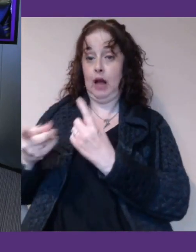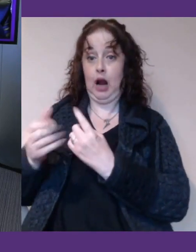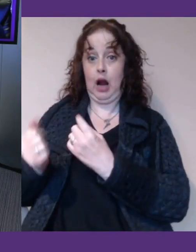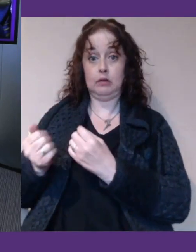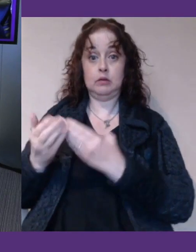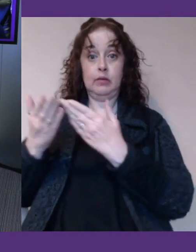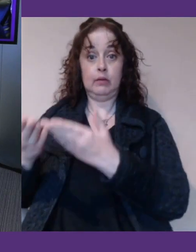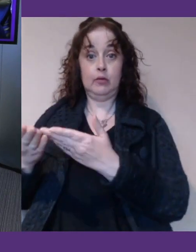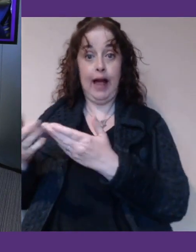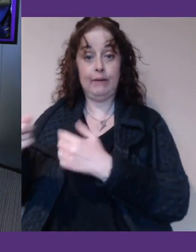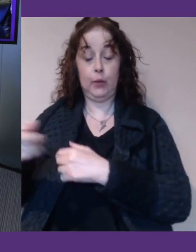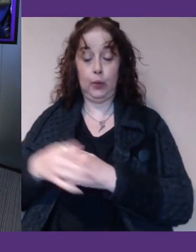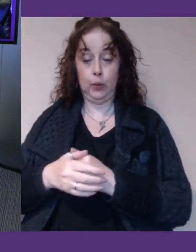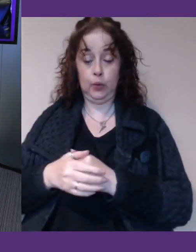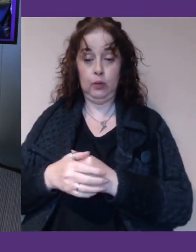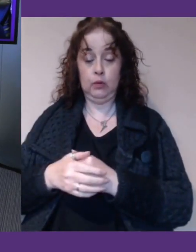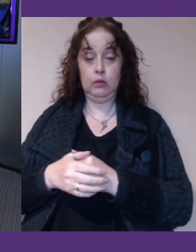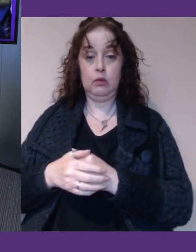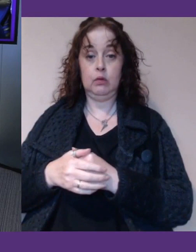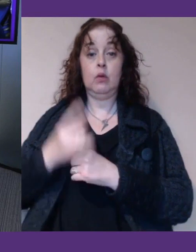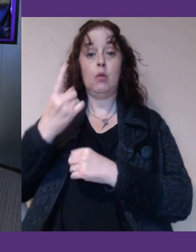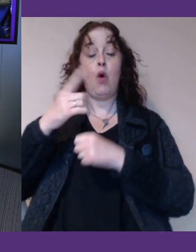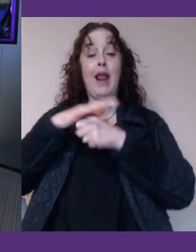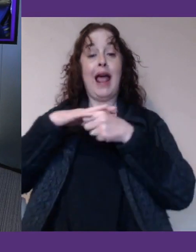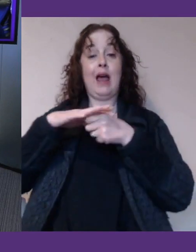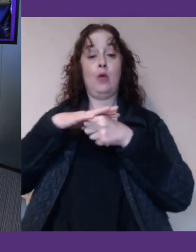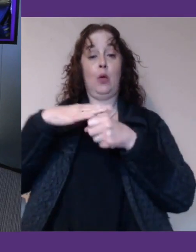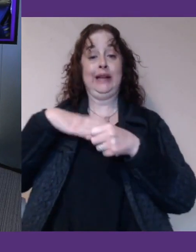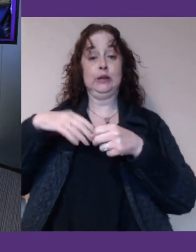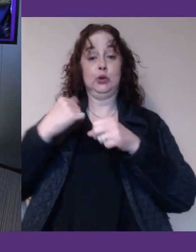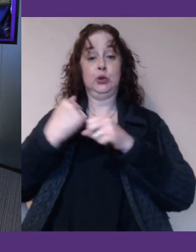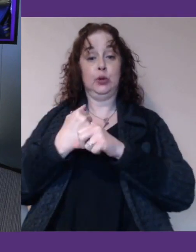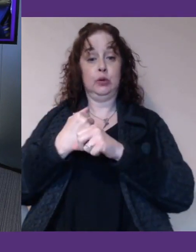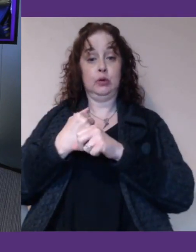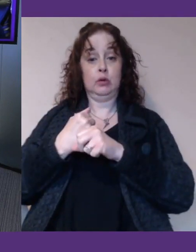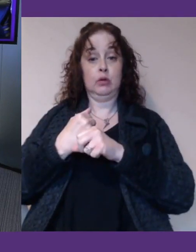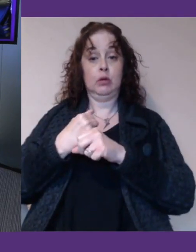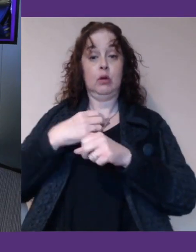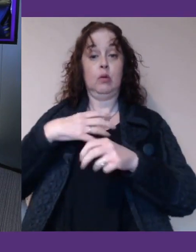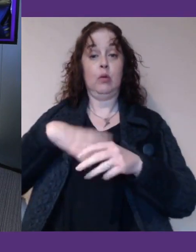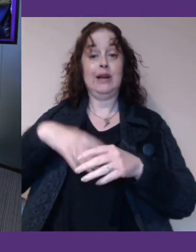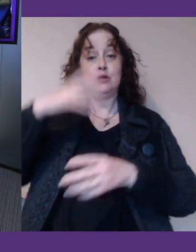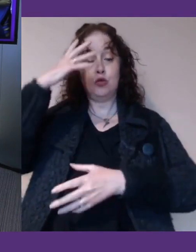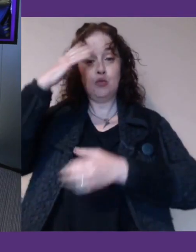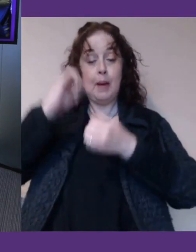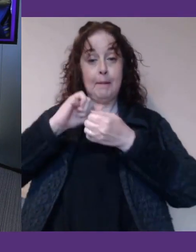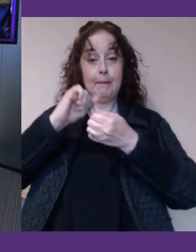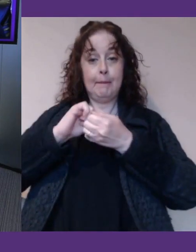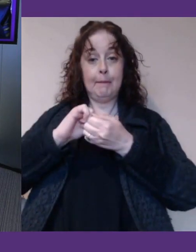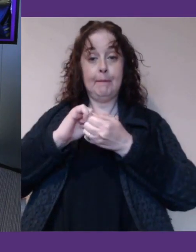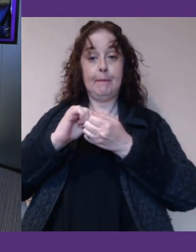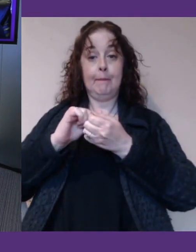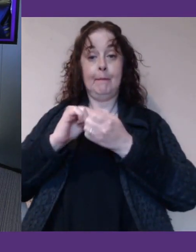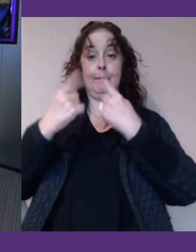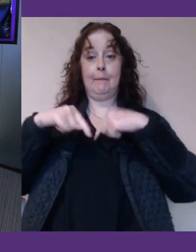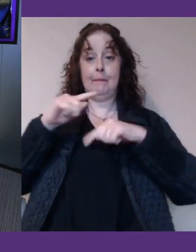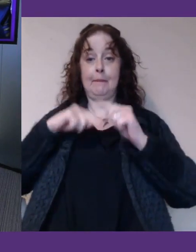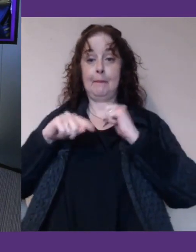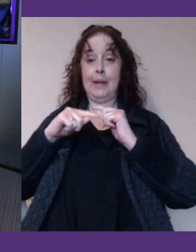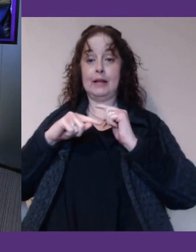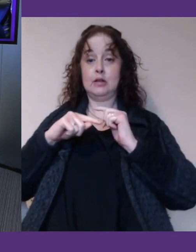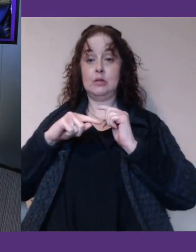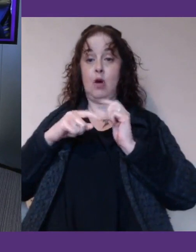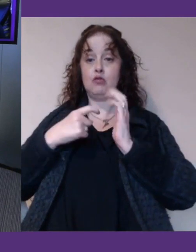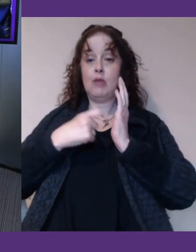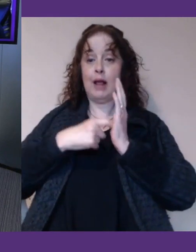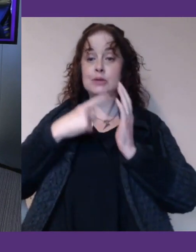areas that we need to hit. But I think we always need to remember, going back to what Riley was saying, is that not all disabilities are the same